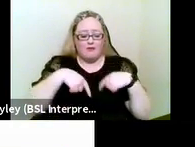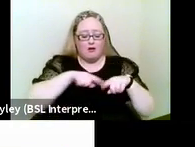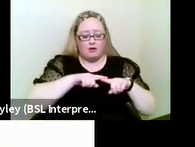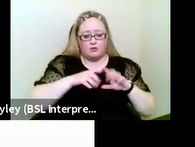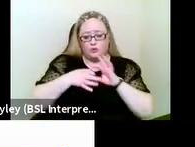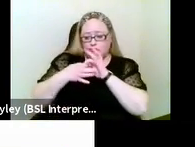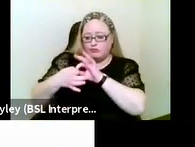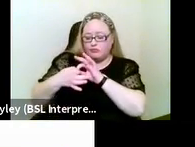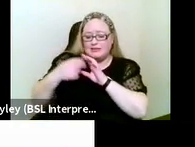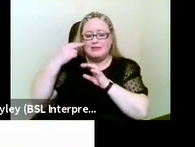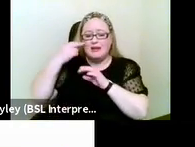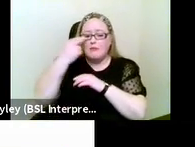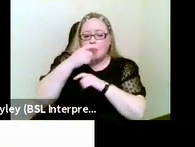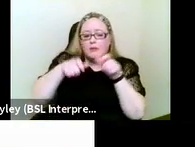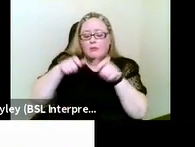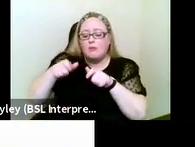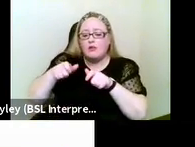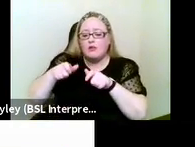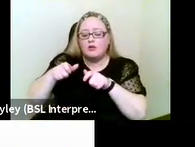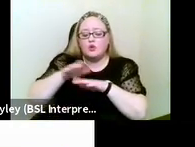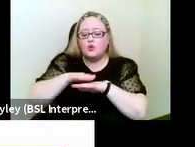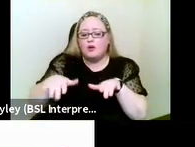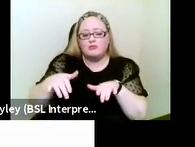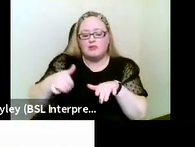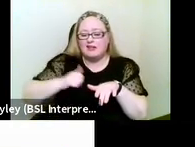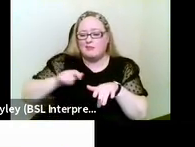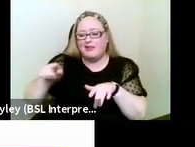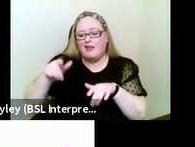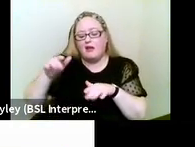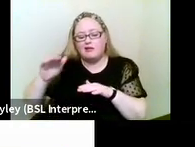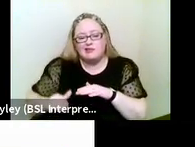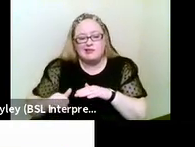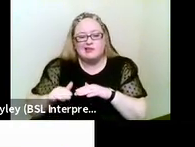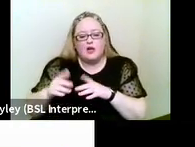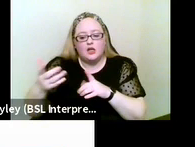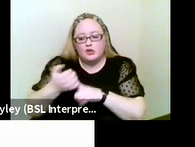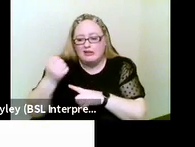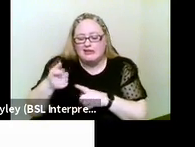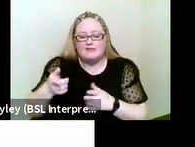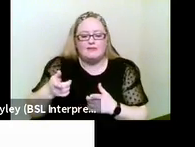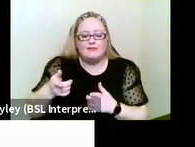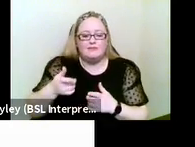with deaf, blind people. Next slide, please.